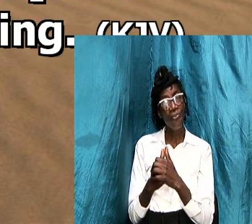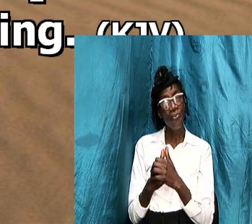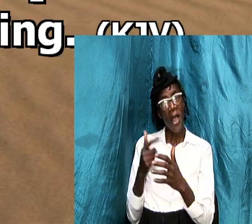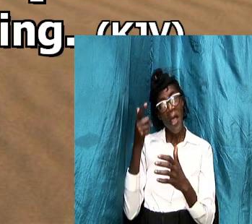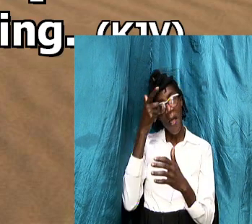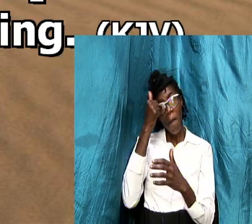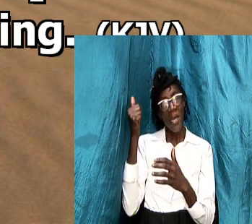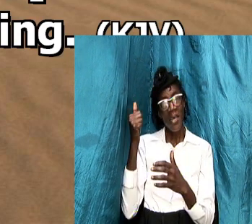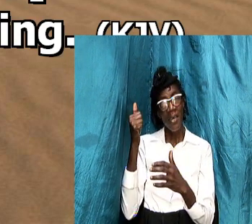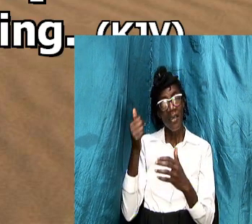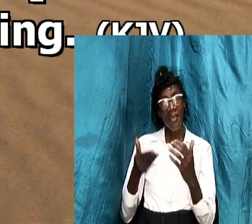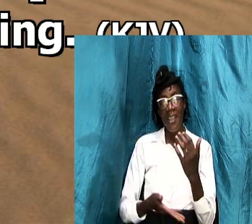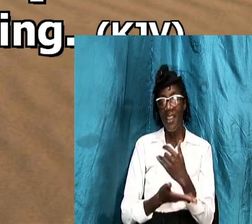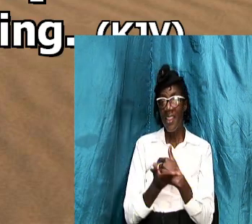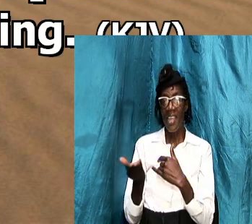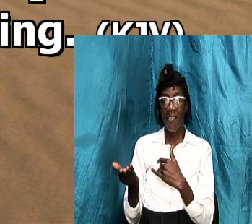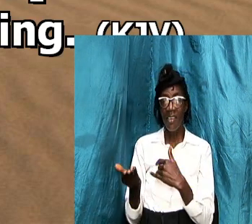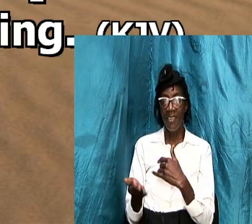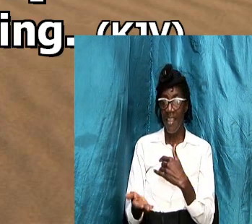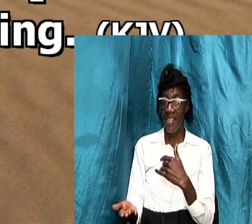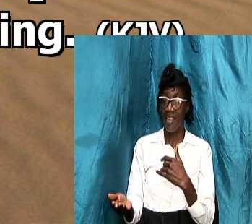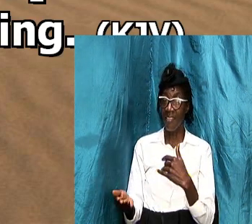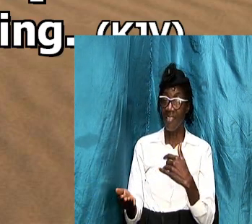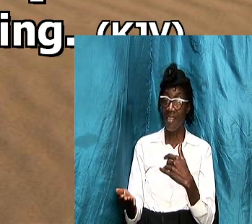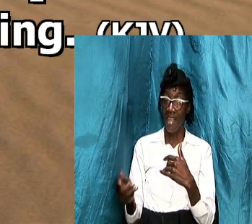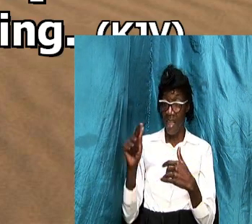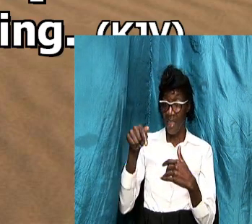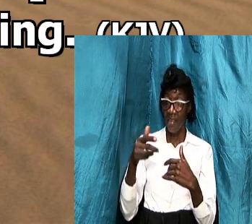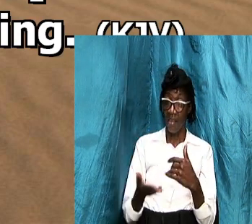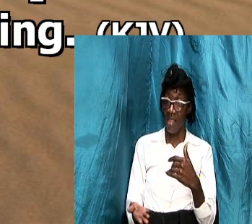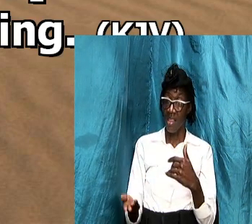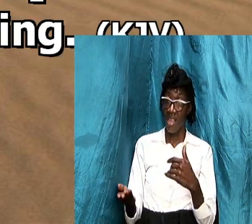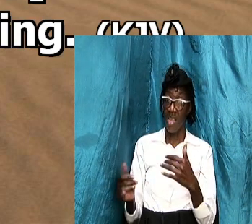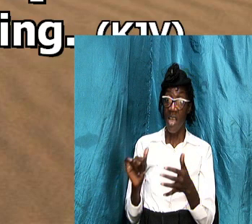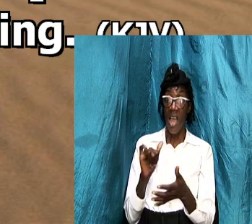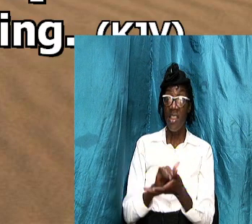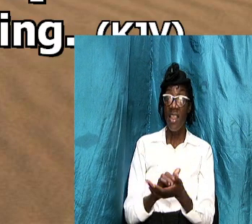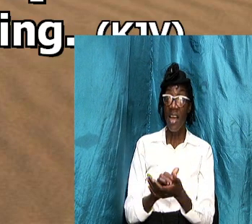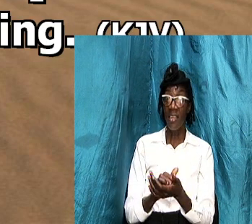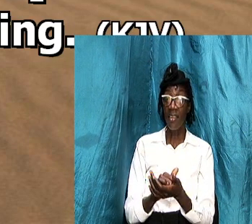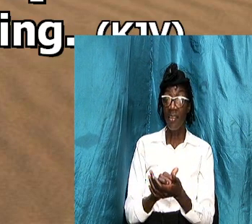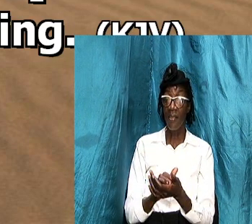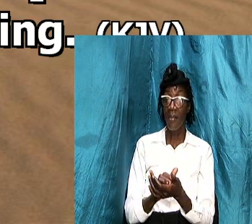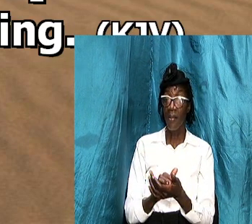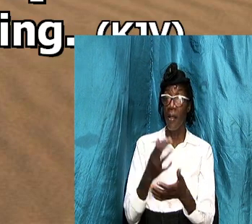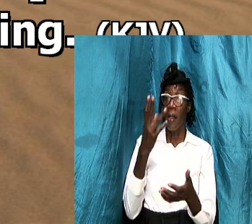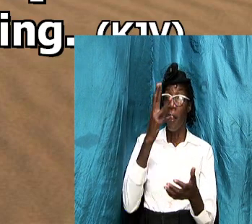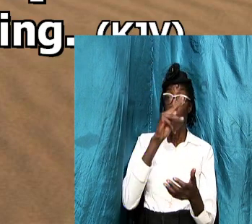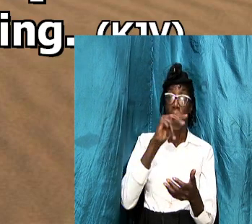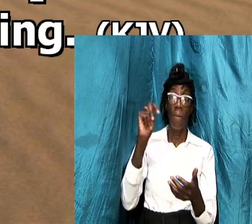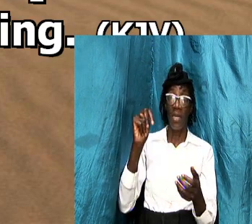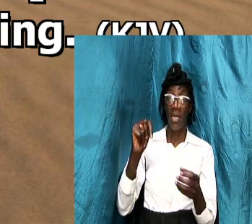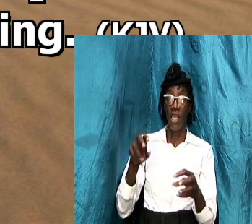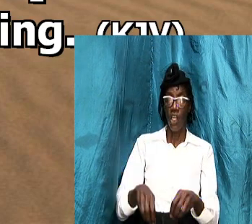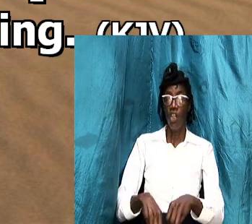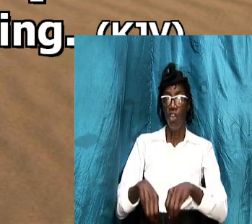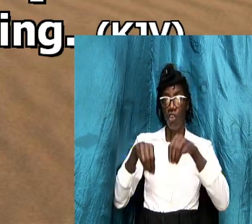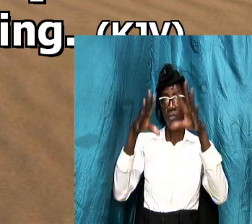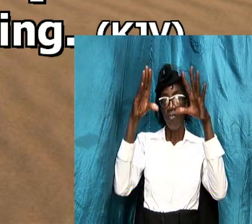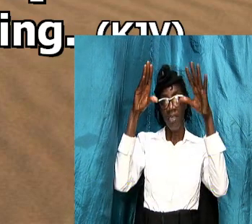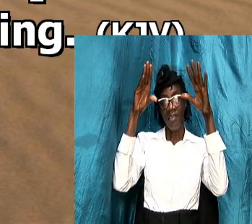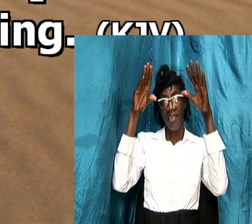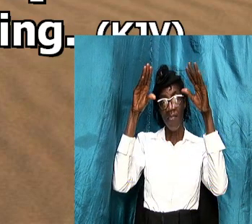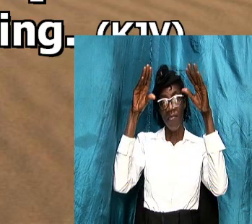there is this thing that being submissive and being subject